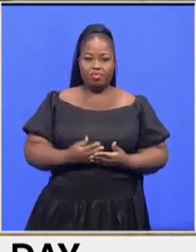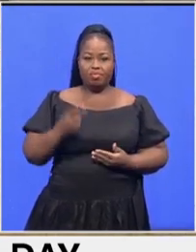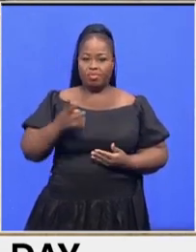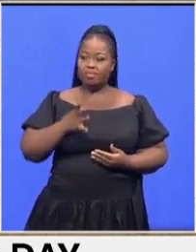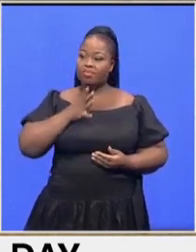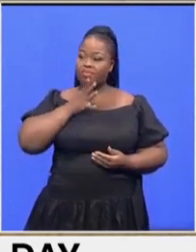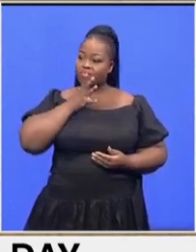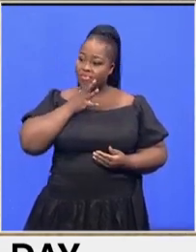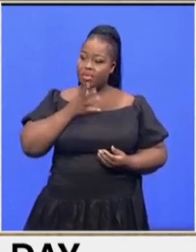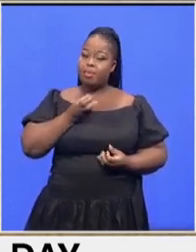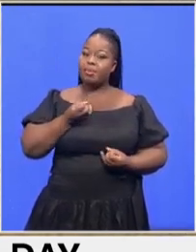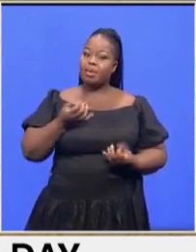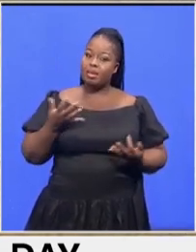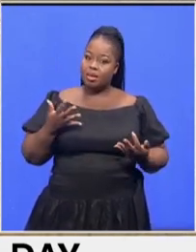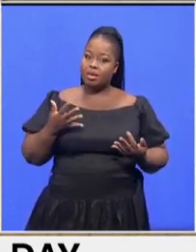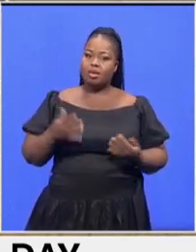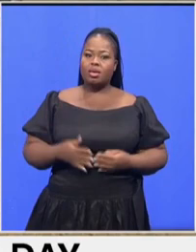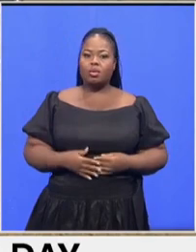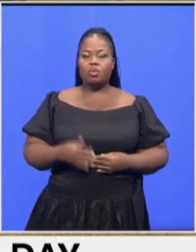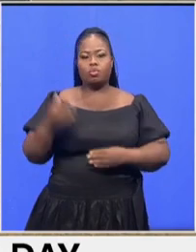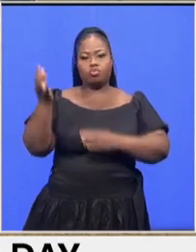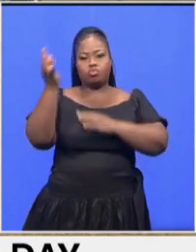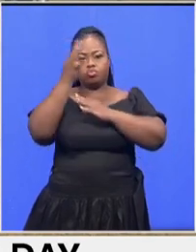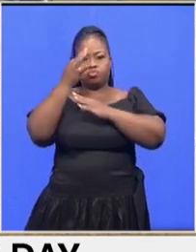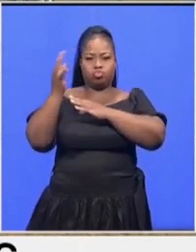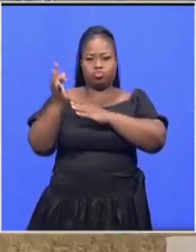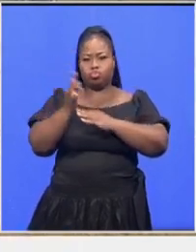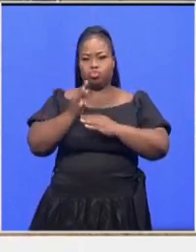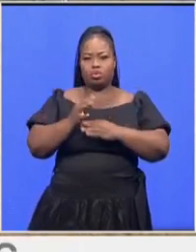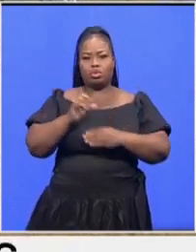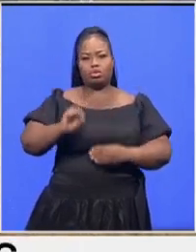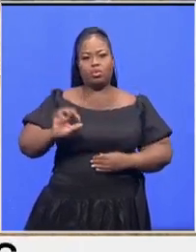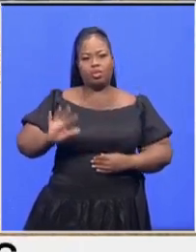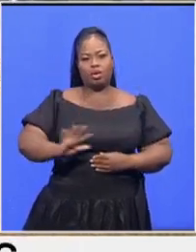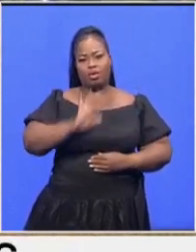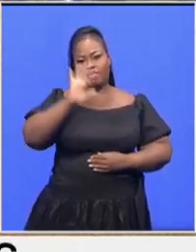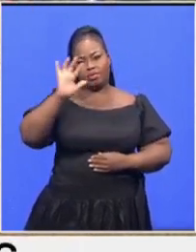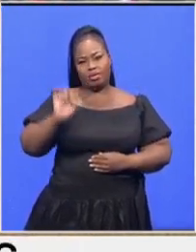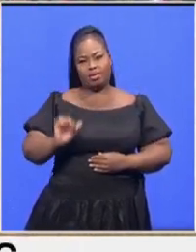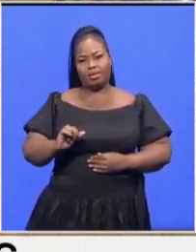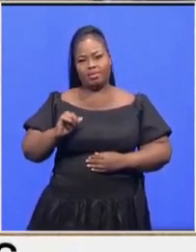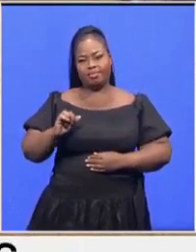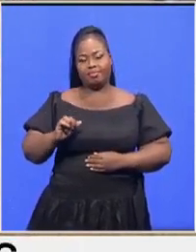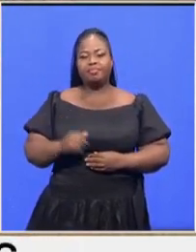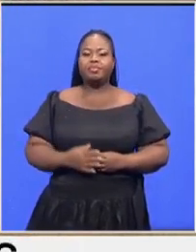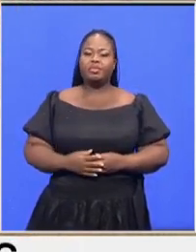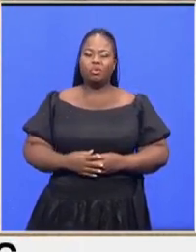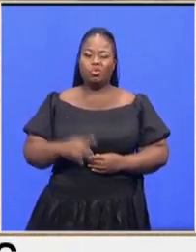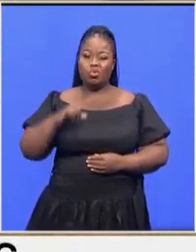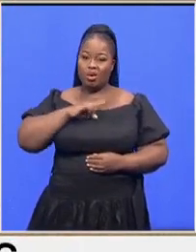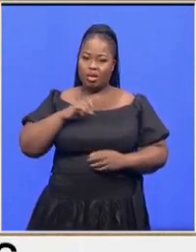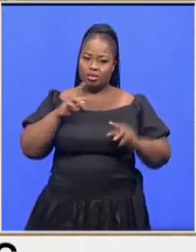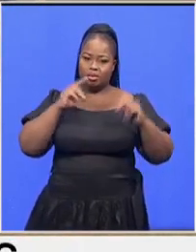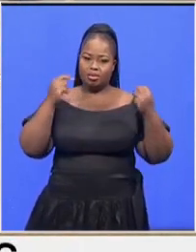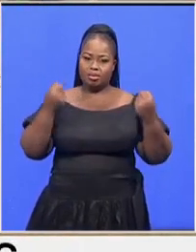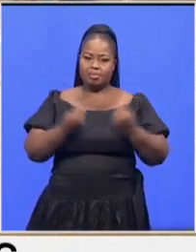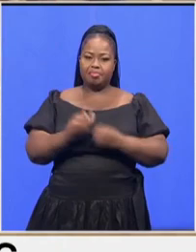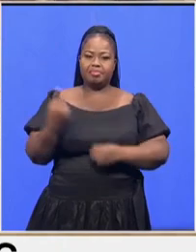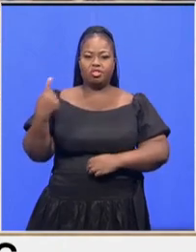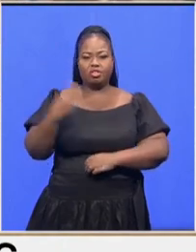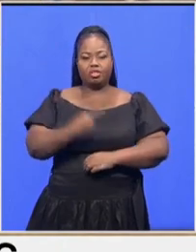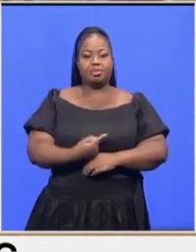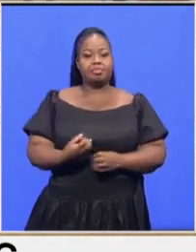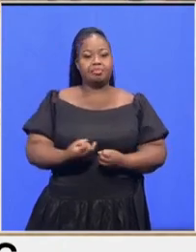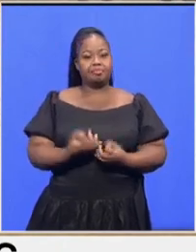are of course waving the south african flag this is a national day of course and like like i said a lot of